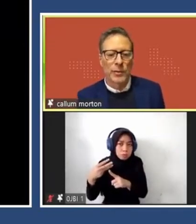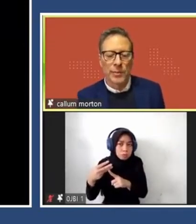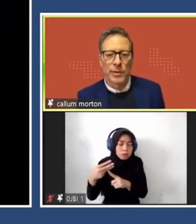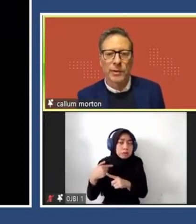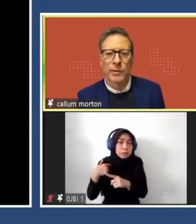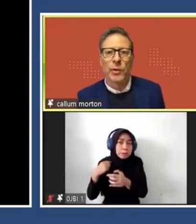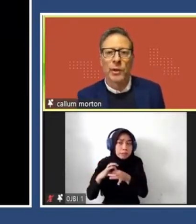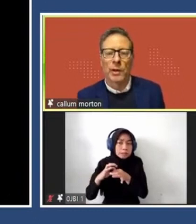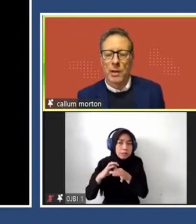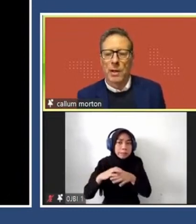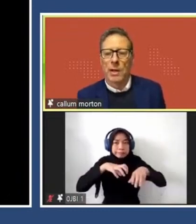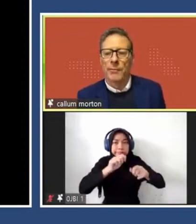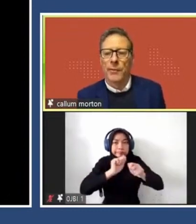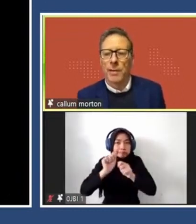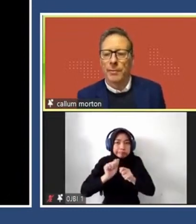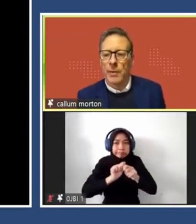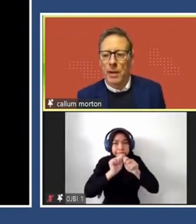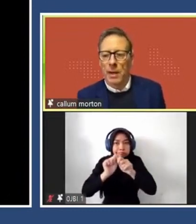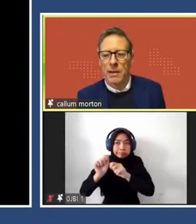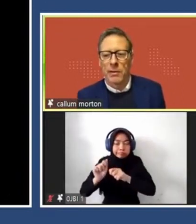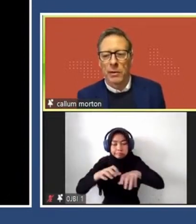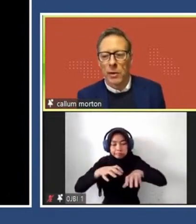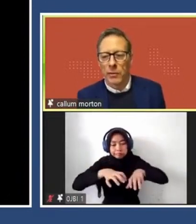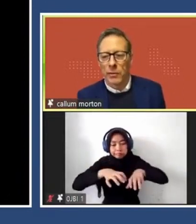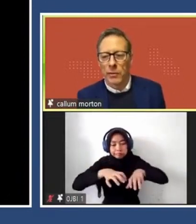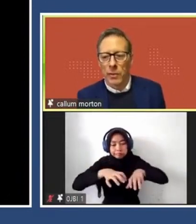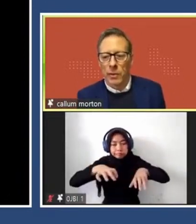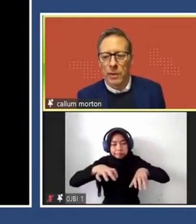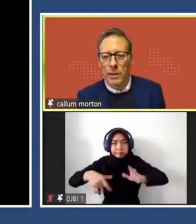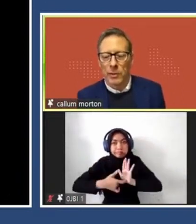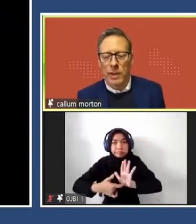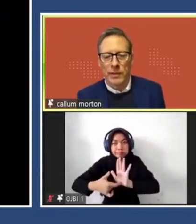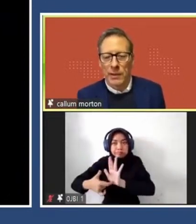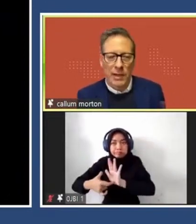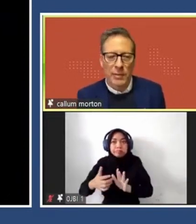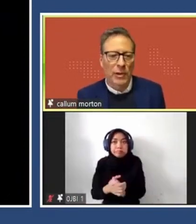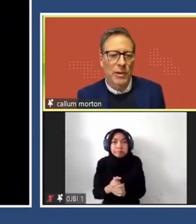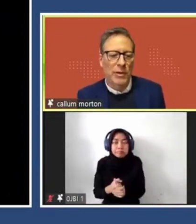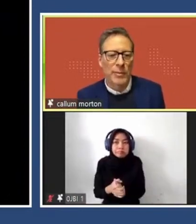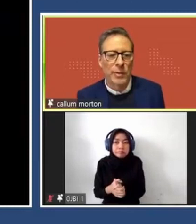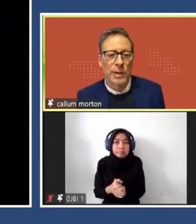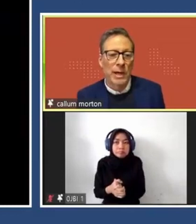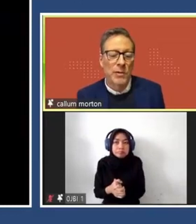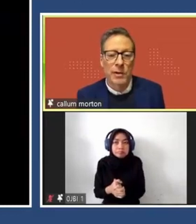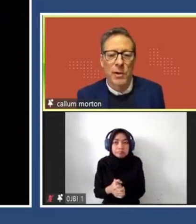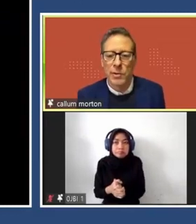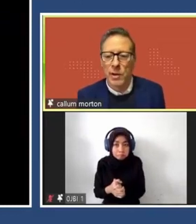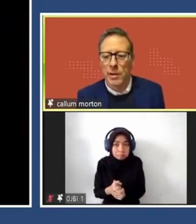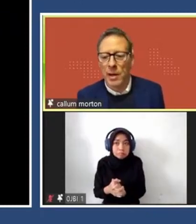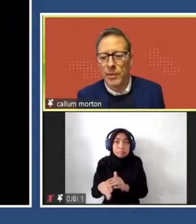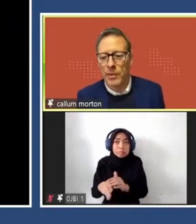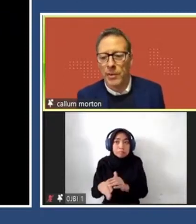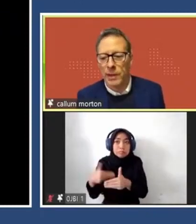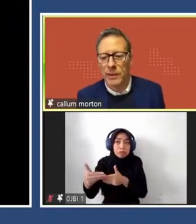3D printed this work for him. He does a lot of work looking at the unstable relationships between nature